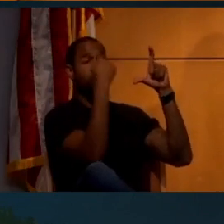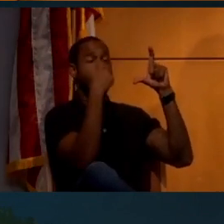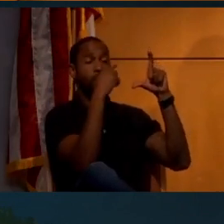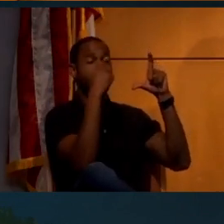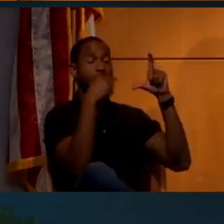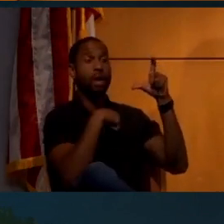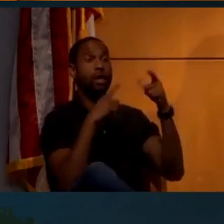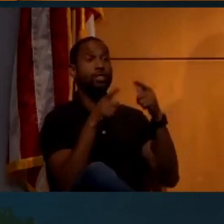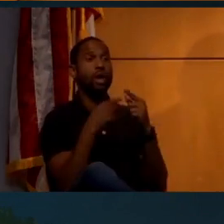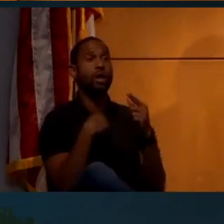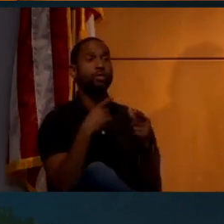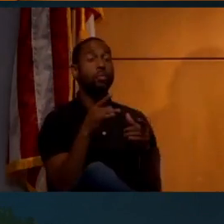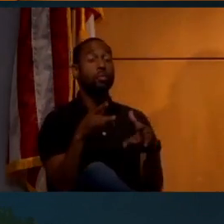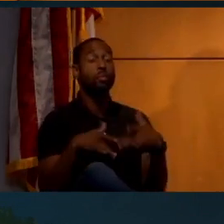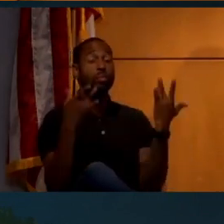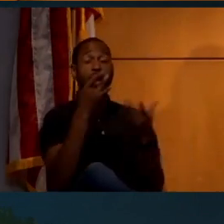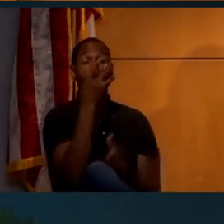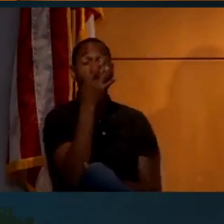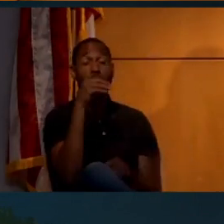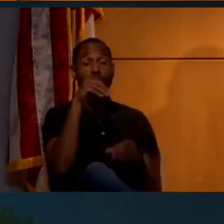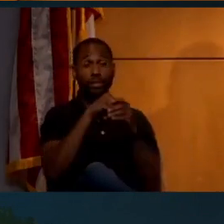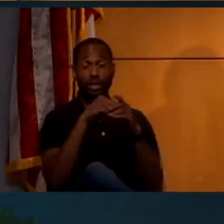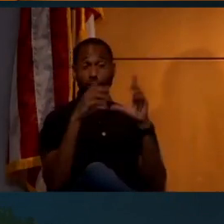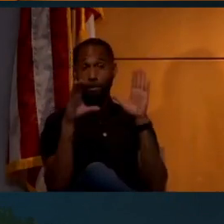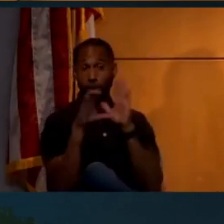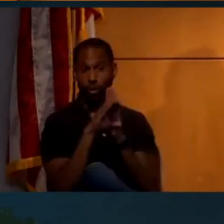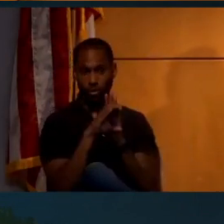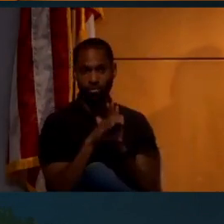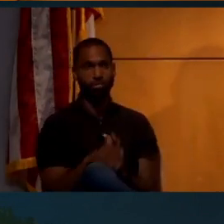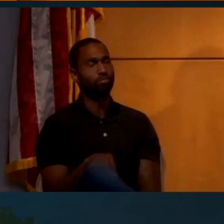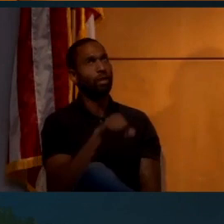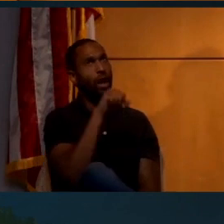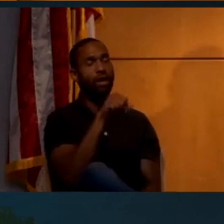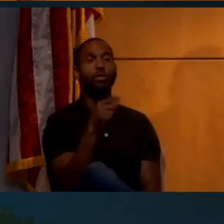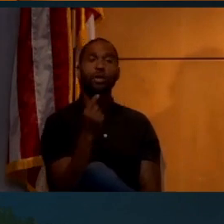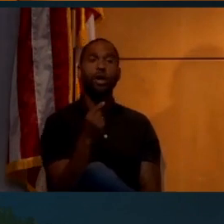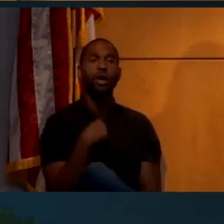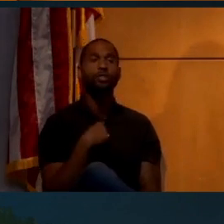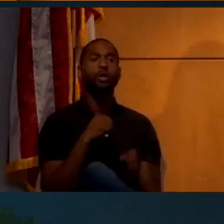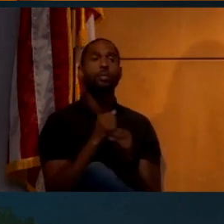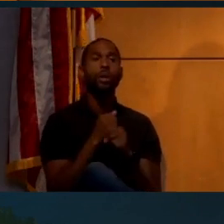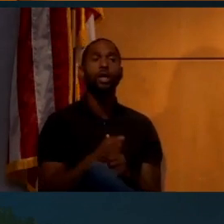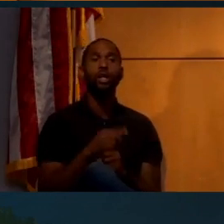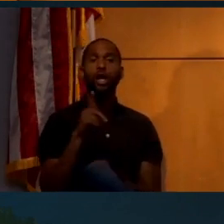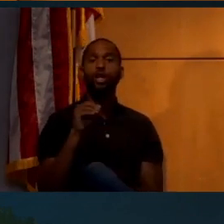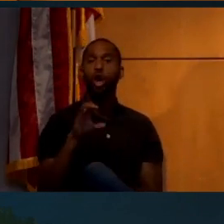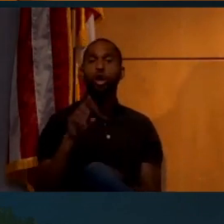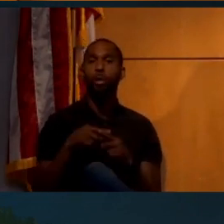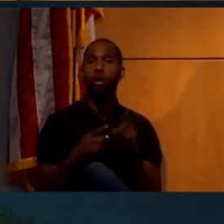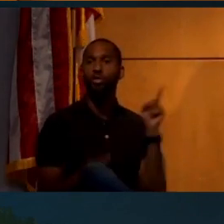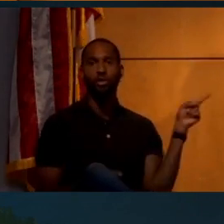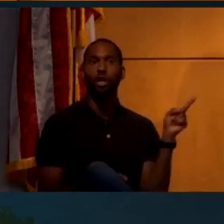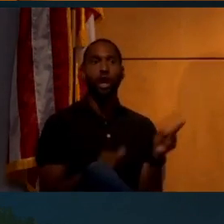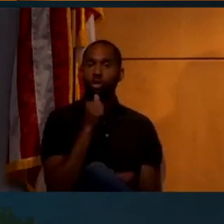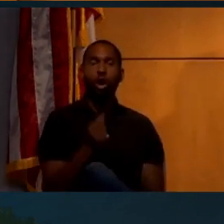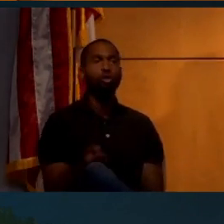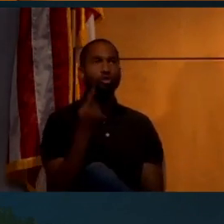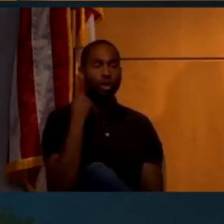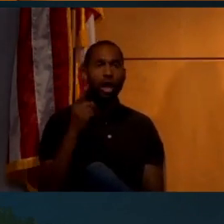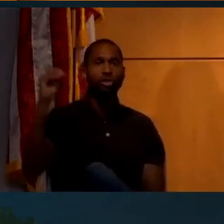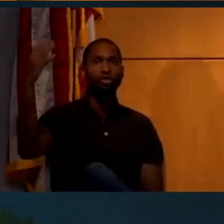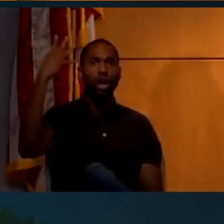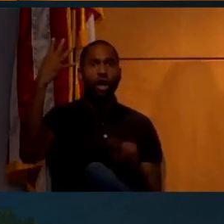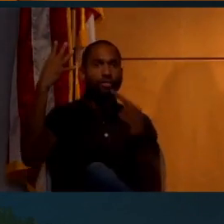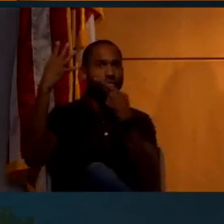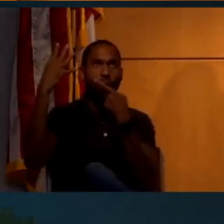lens, and you wind up getting a bright spot in the image. I love the fact that they're making a documentary about this, and they don't even really understand what the sun